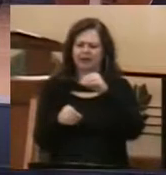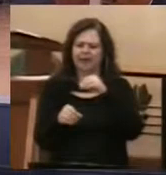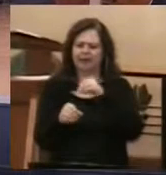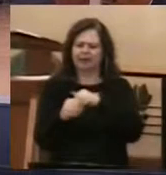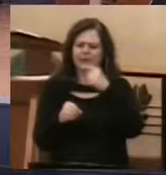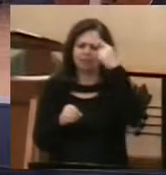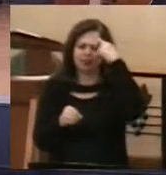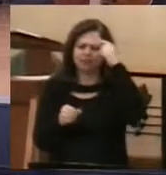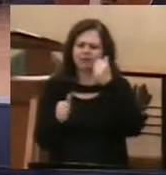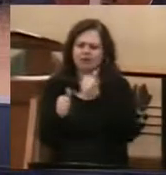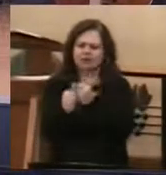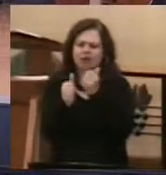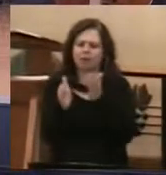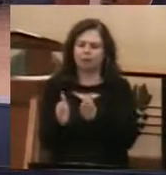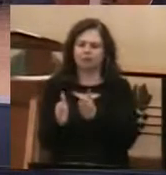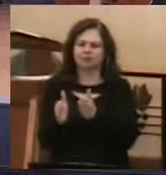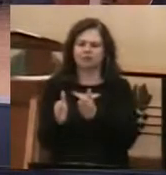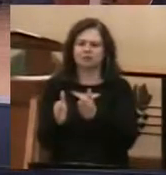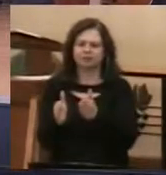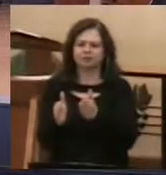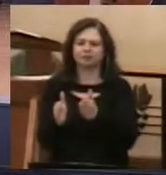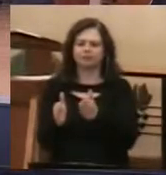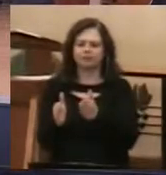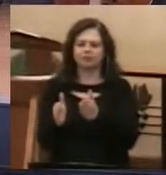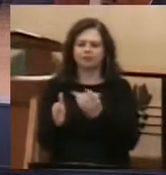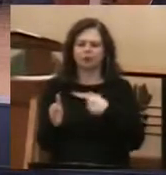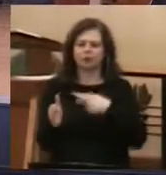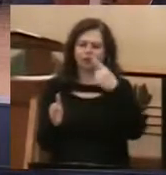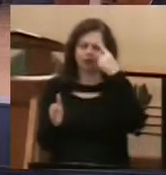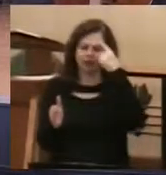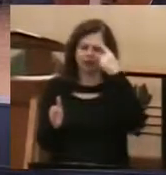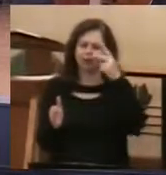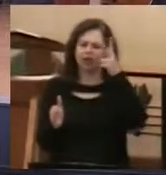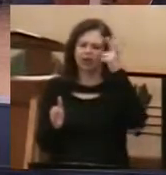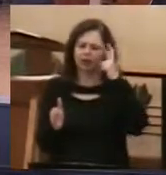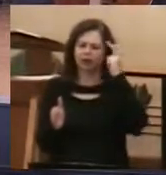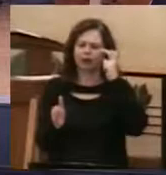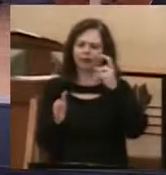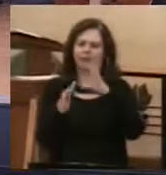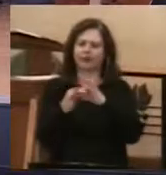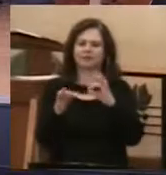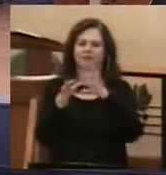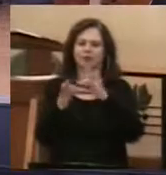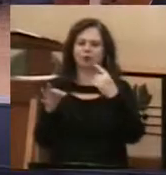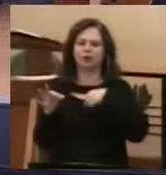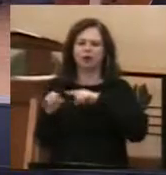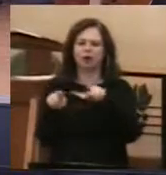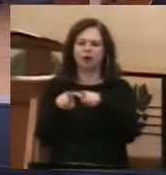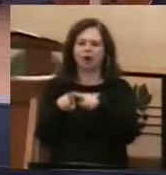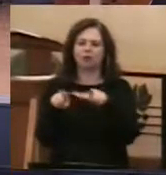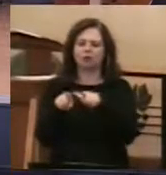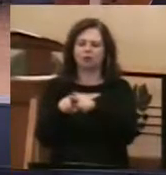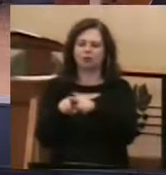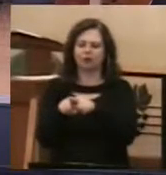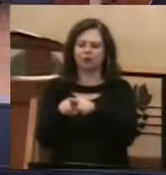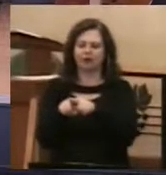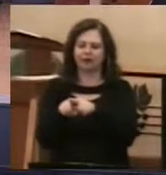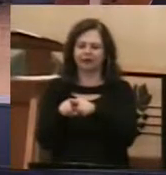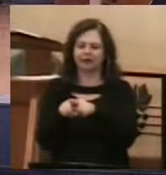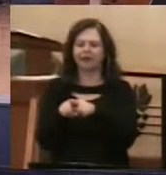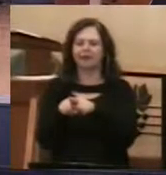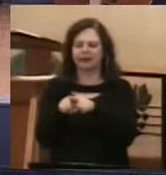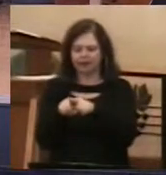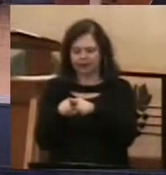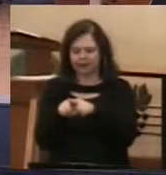period. For I think that when we do hear this word, we too are able to let down our